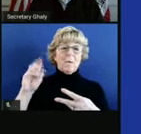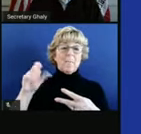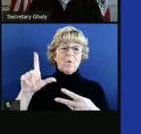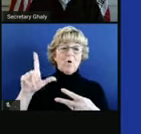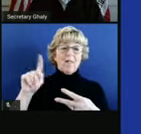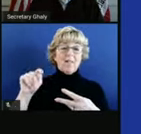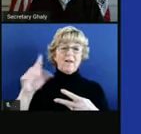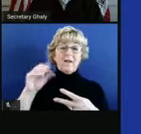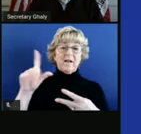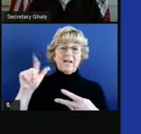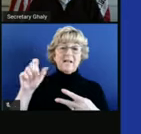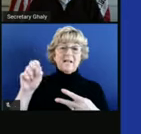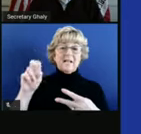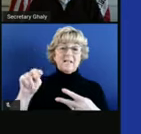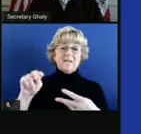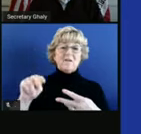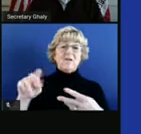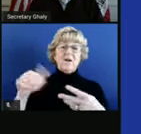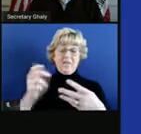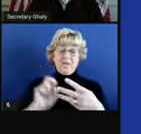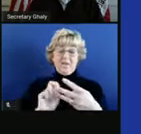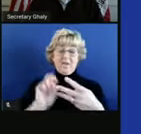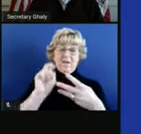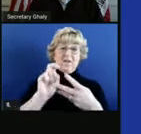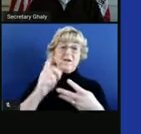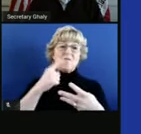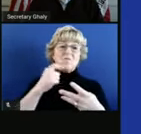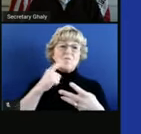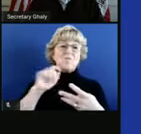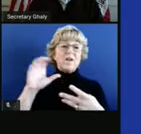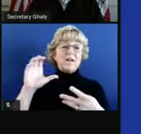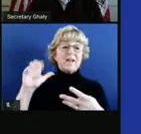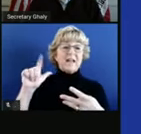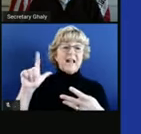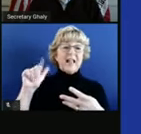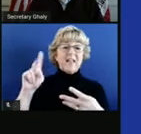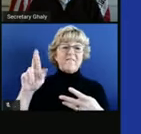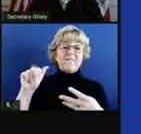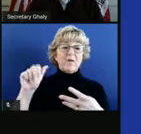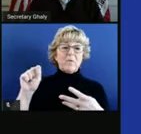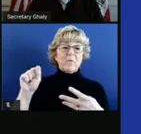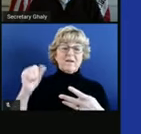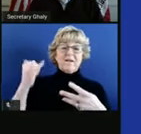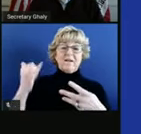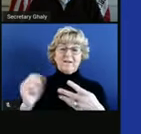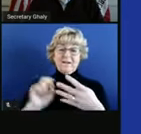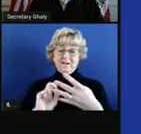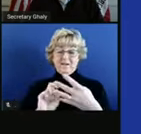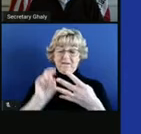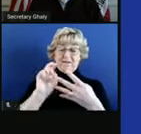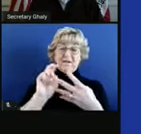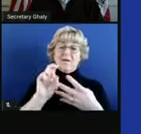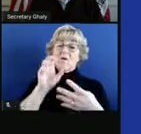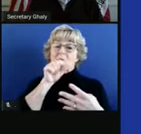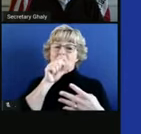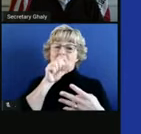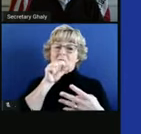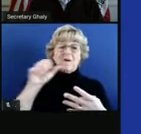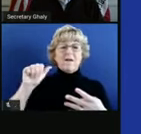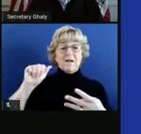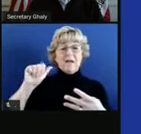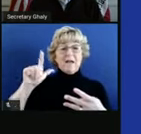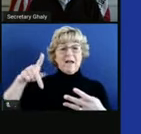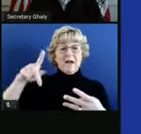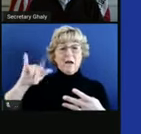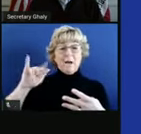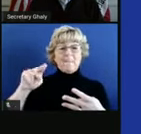back to red are Calaveras. And counties moving back to orange are Alpine and Mariposa. I think some